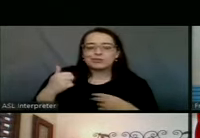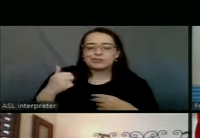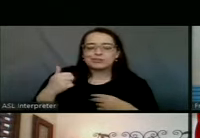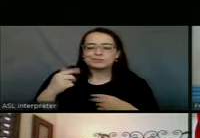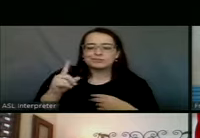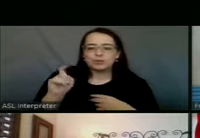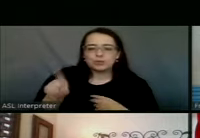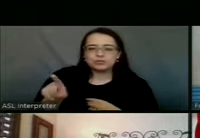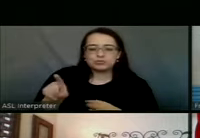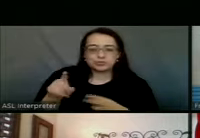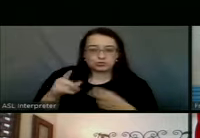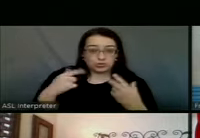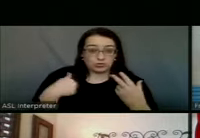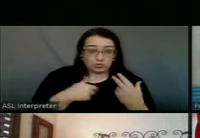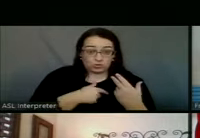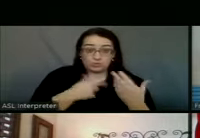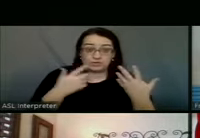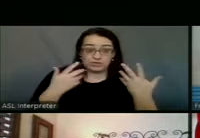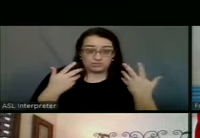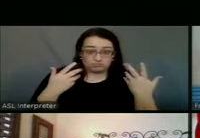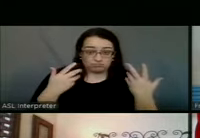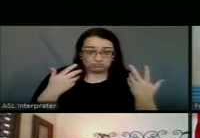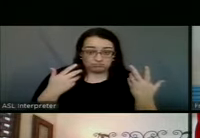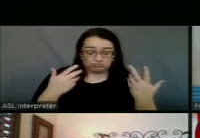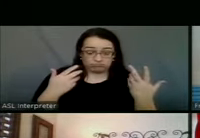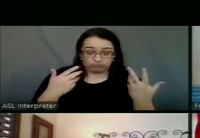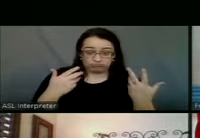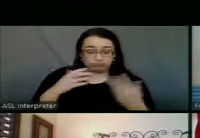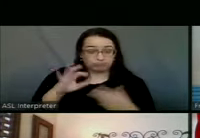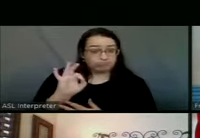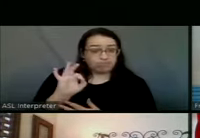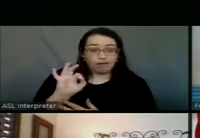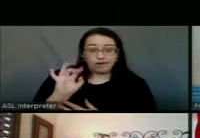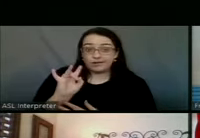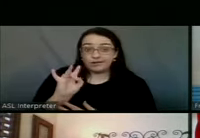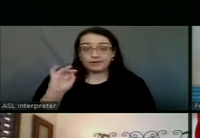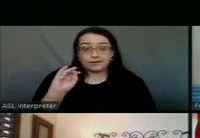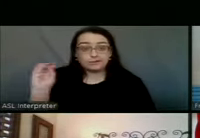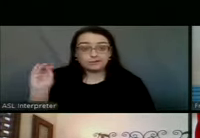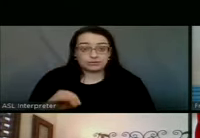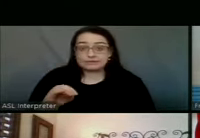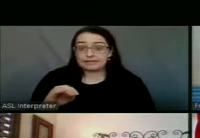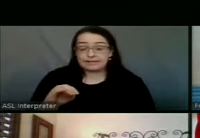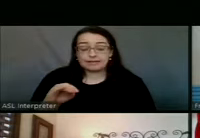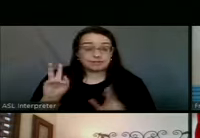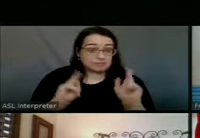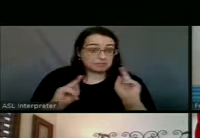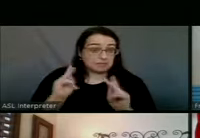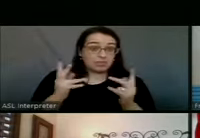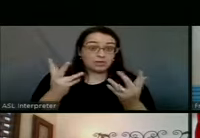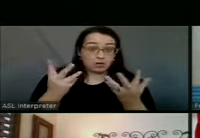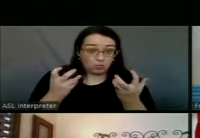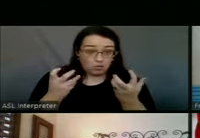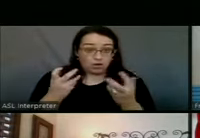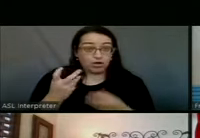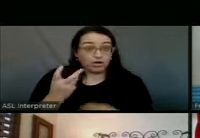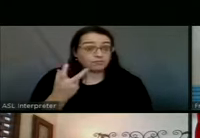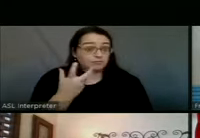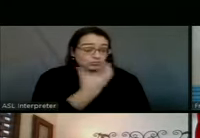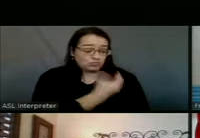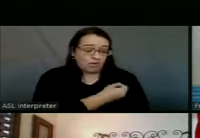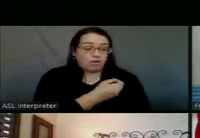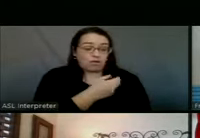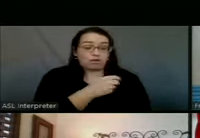Another question after we get 98% of the people that want to be vaccinated, they're in